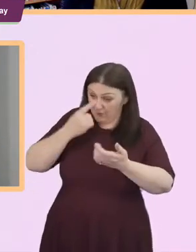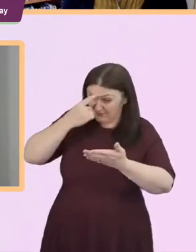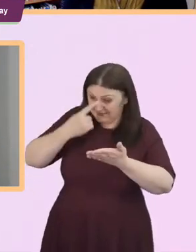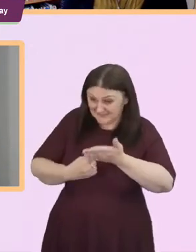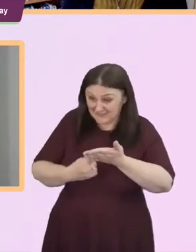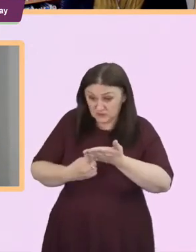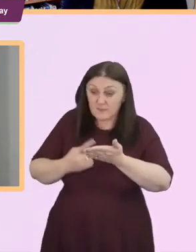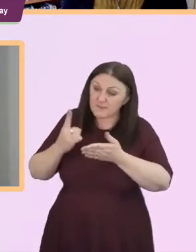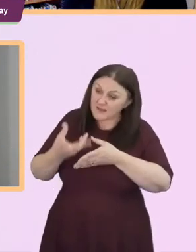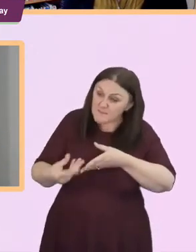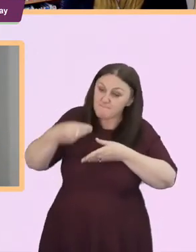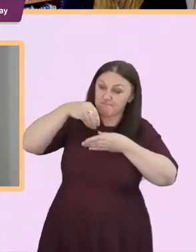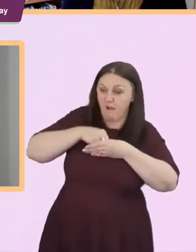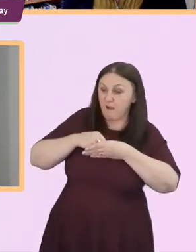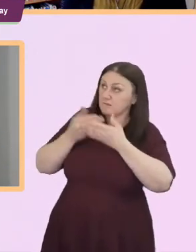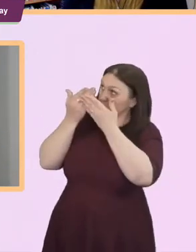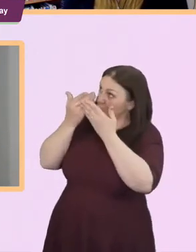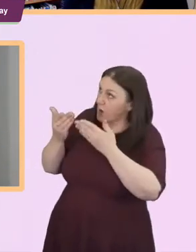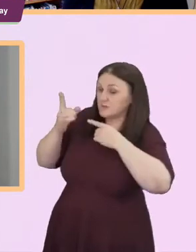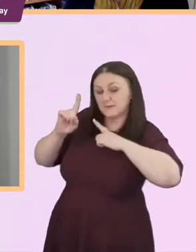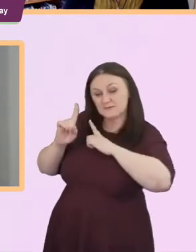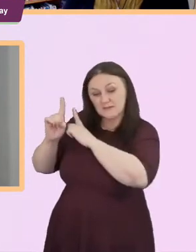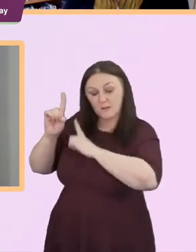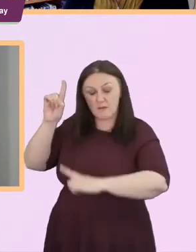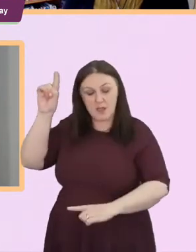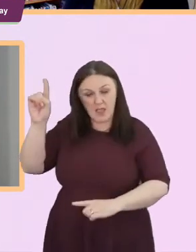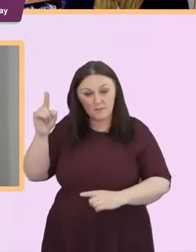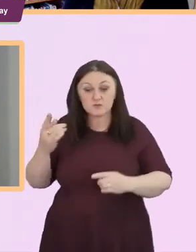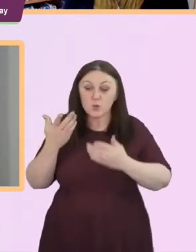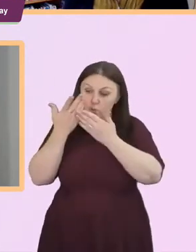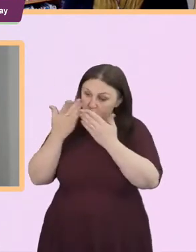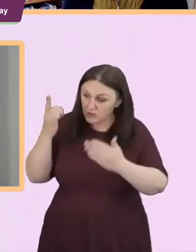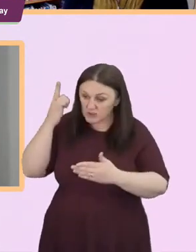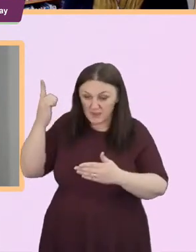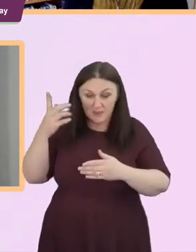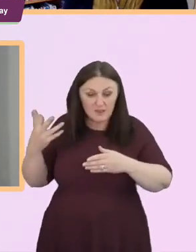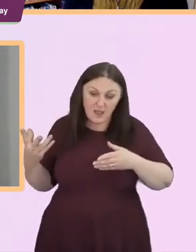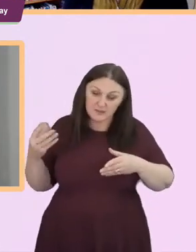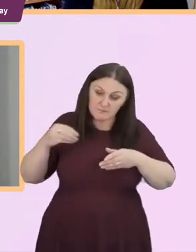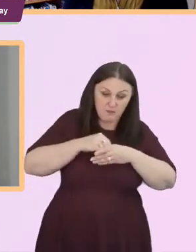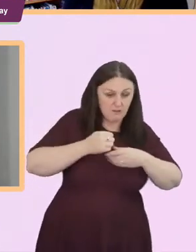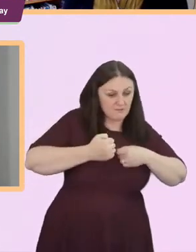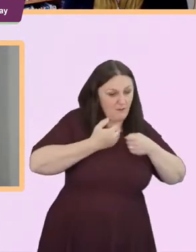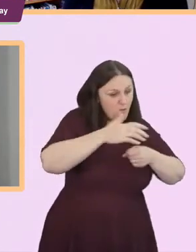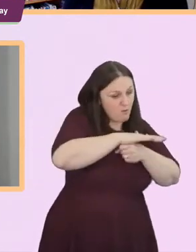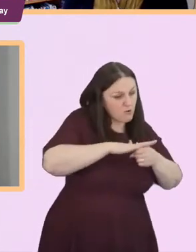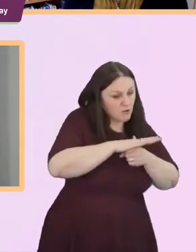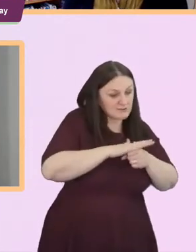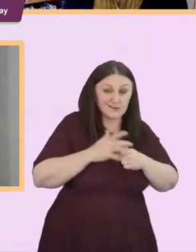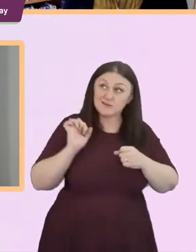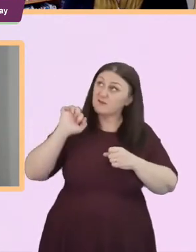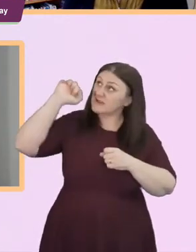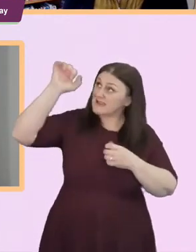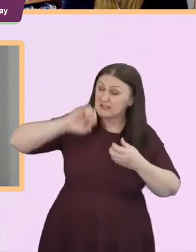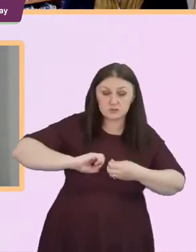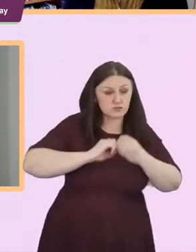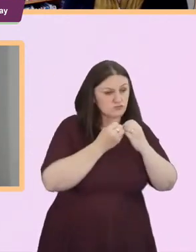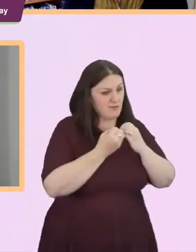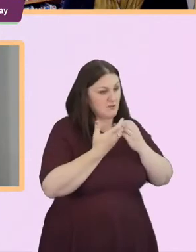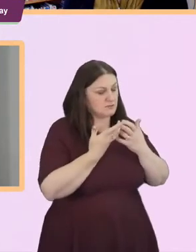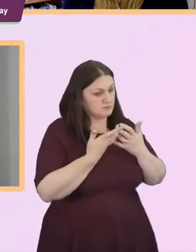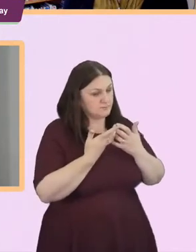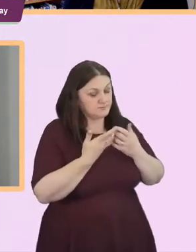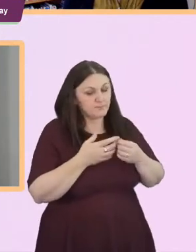say worship god within the context of the created order that he's placed us in um with responsibility